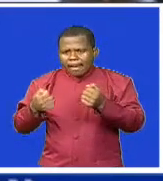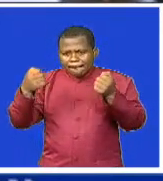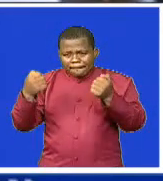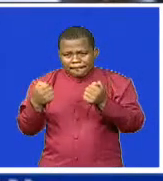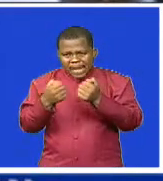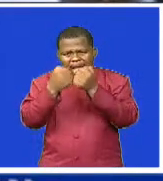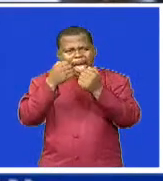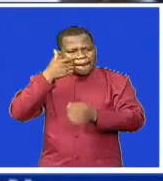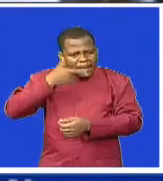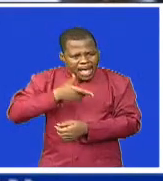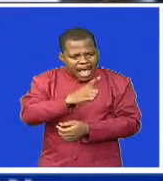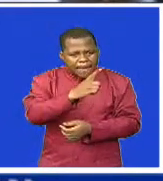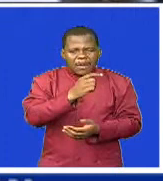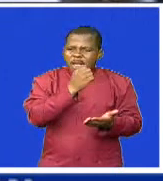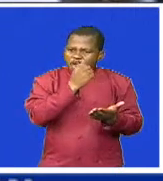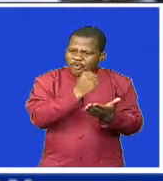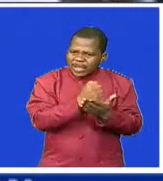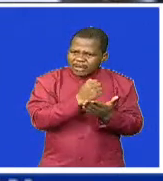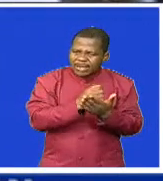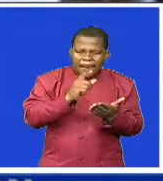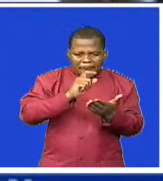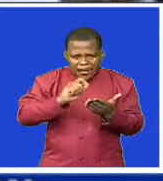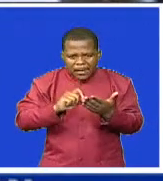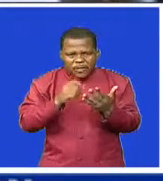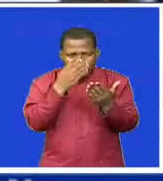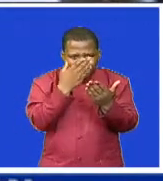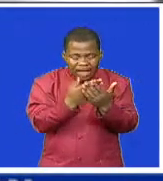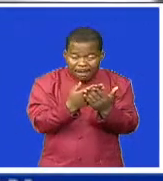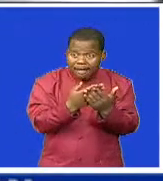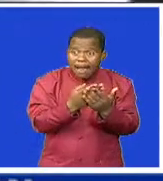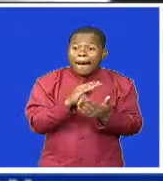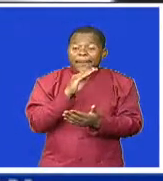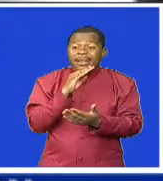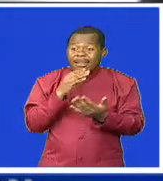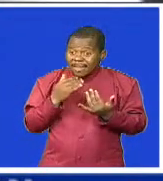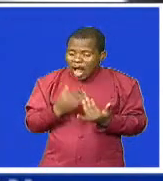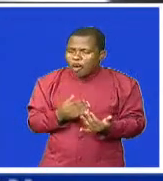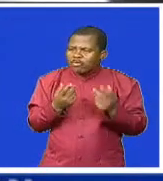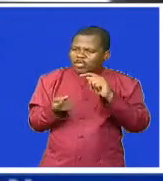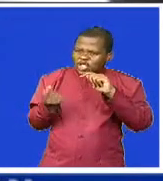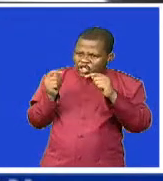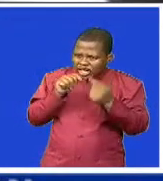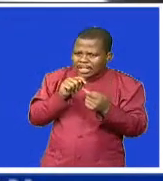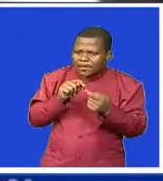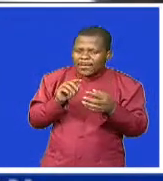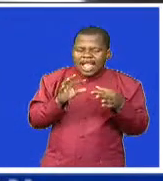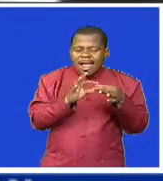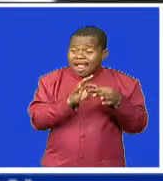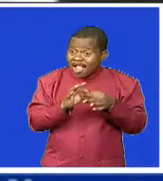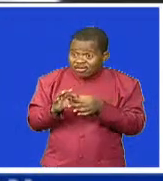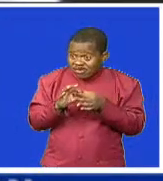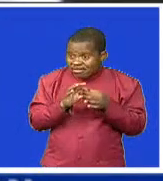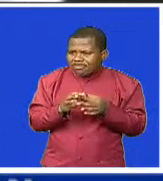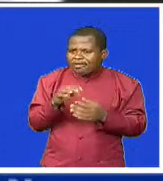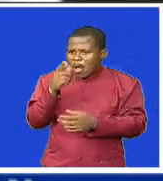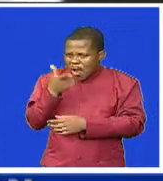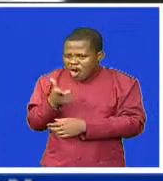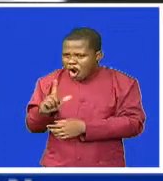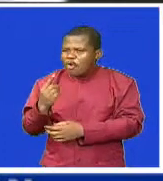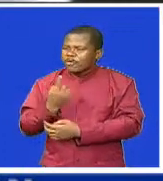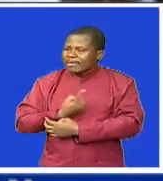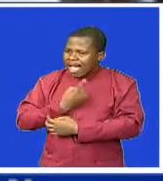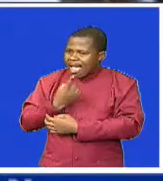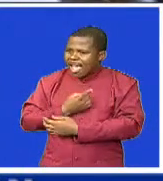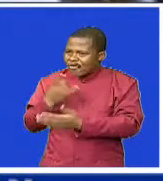staff will be coming to those people that have been involved in the accident to then help them fill in the claim